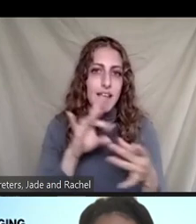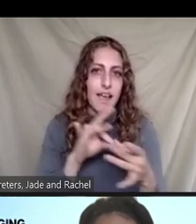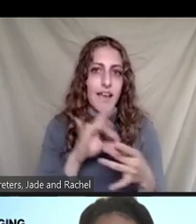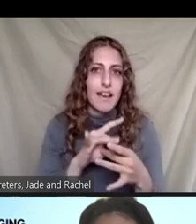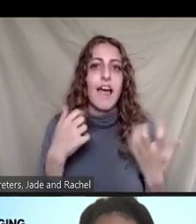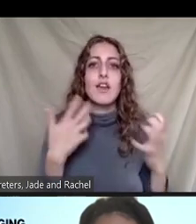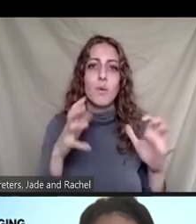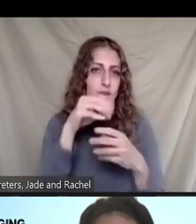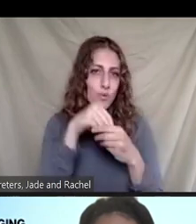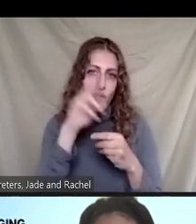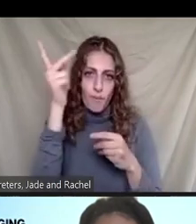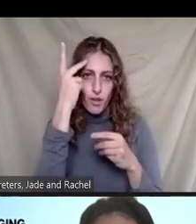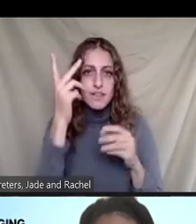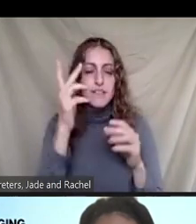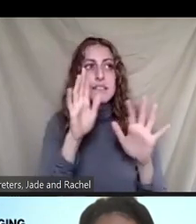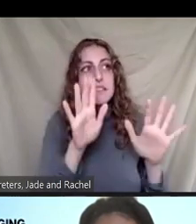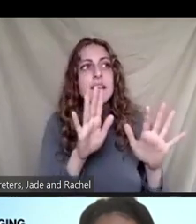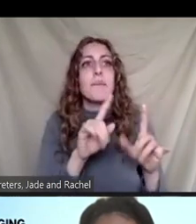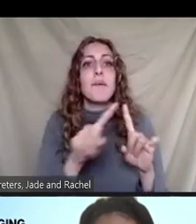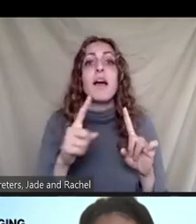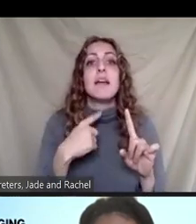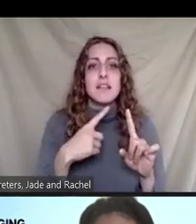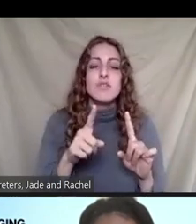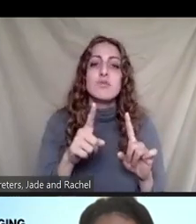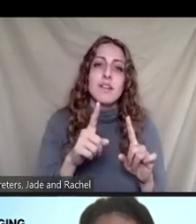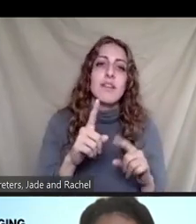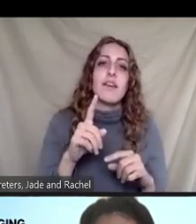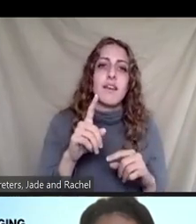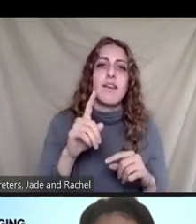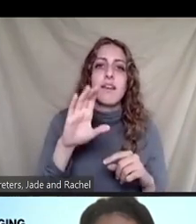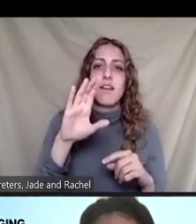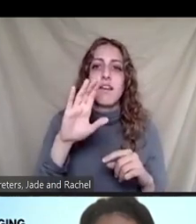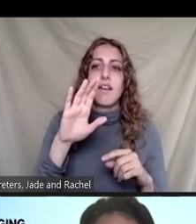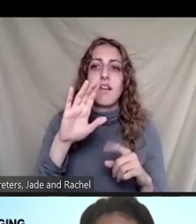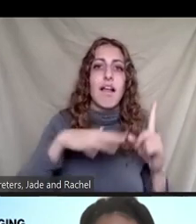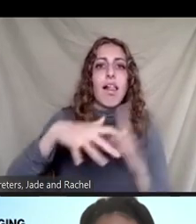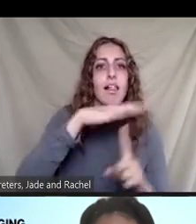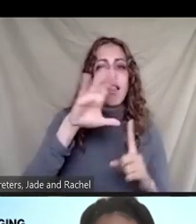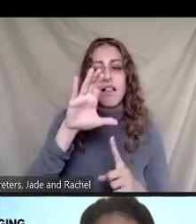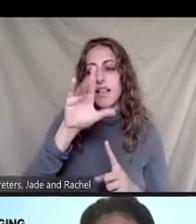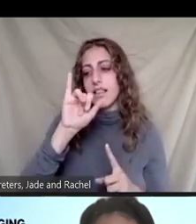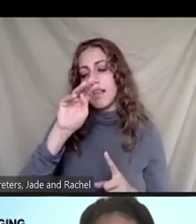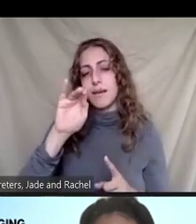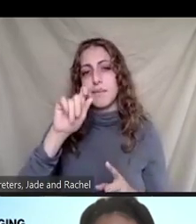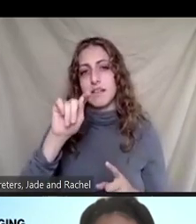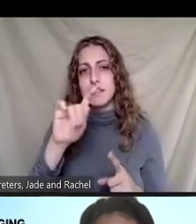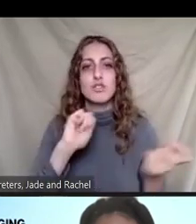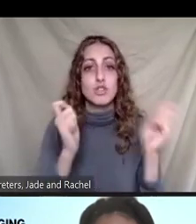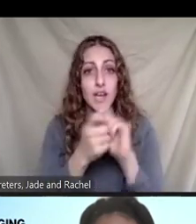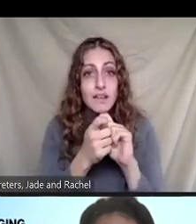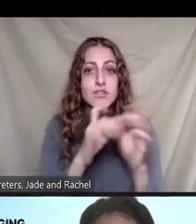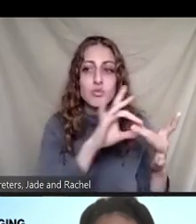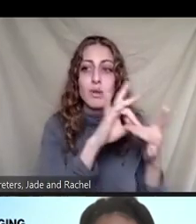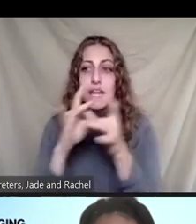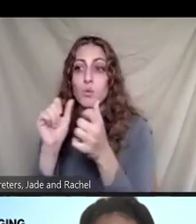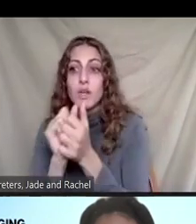political, but it really is marrying climate change with other societal benefits. So how does this intersect with jobs? How